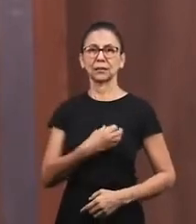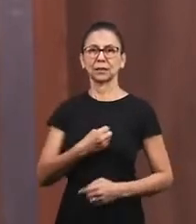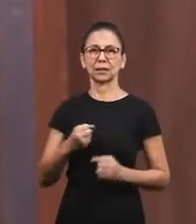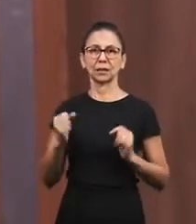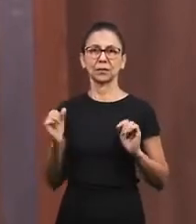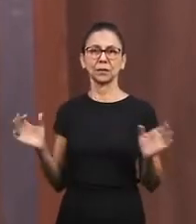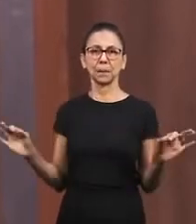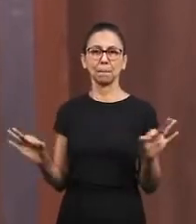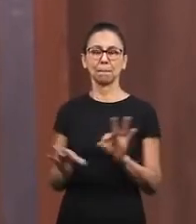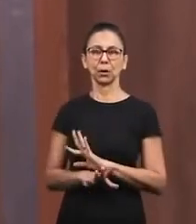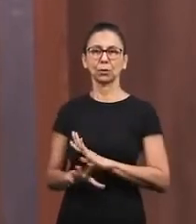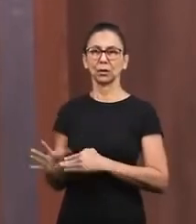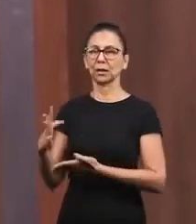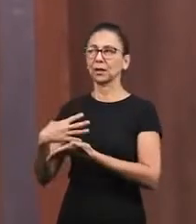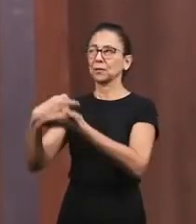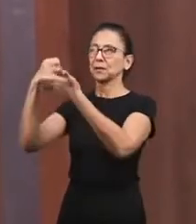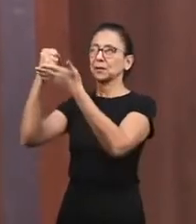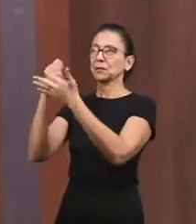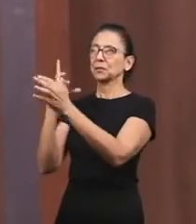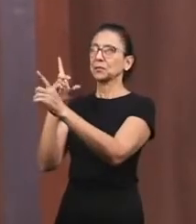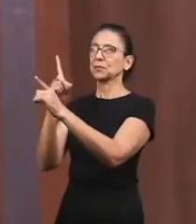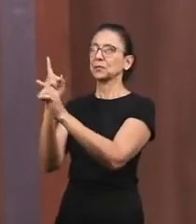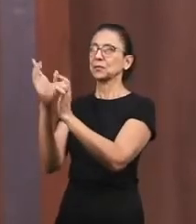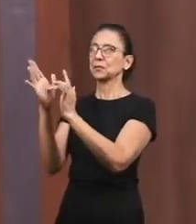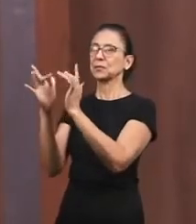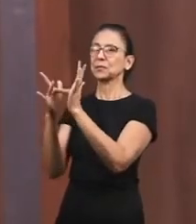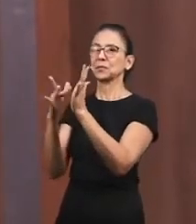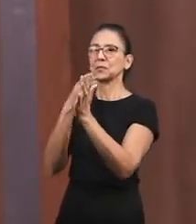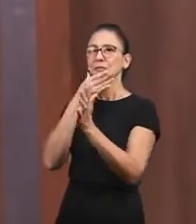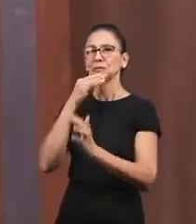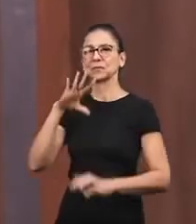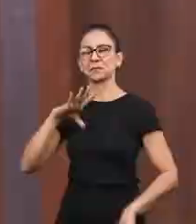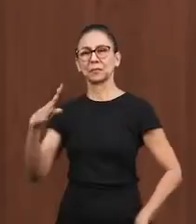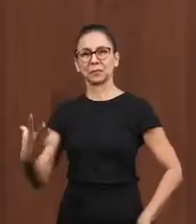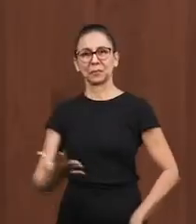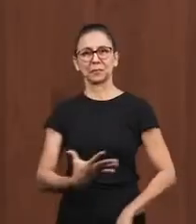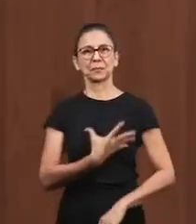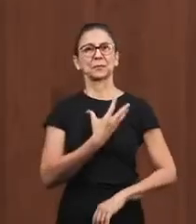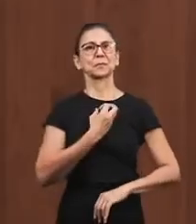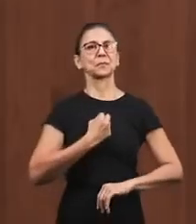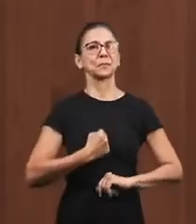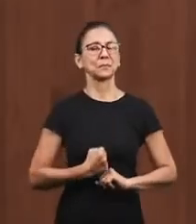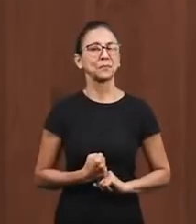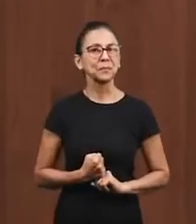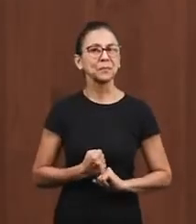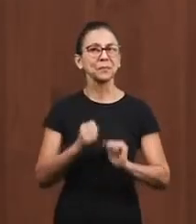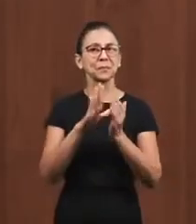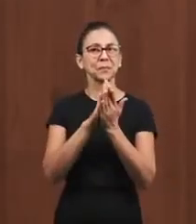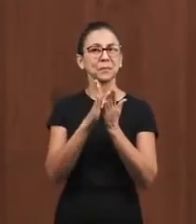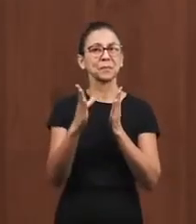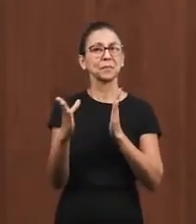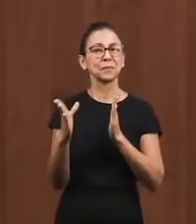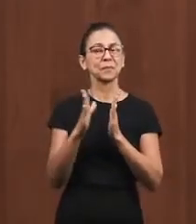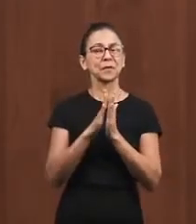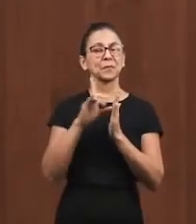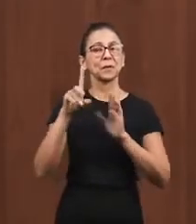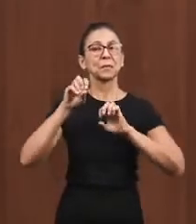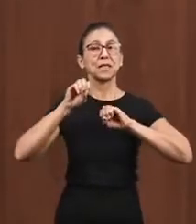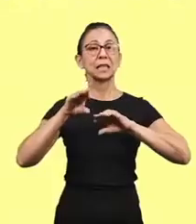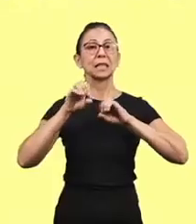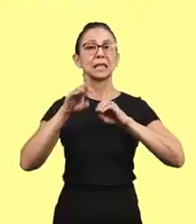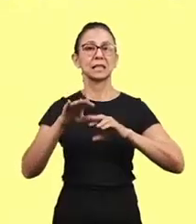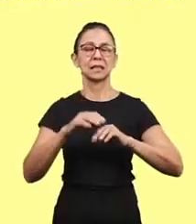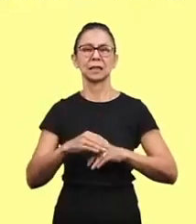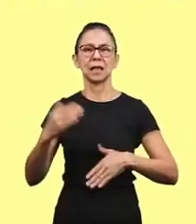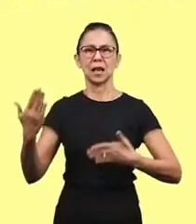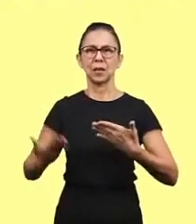life today the walls of salvation so we can be prepared for the rapture where we will meet with our Savior and the word of